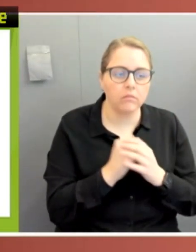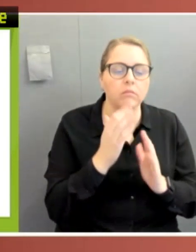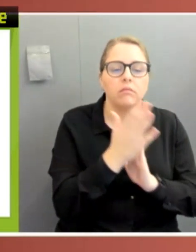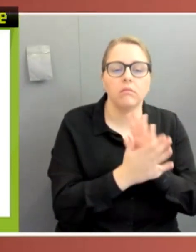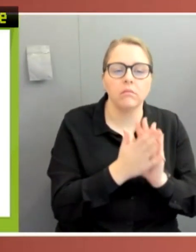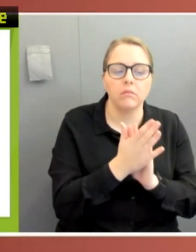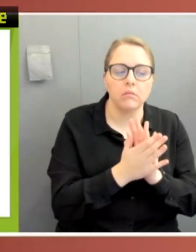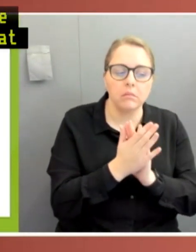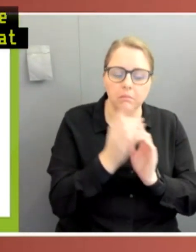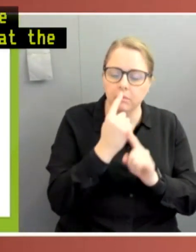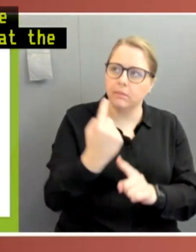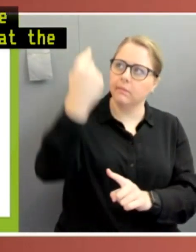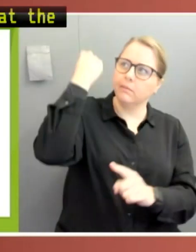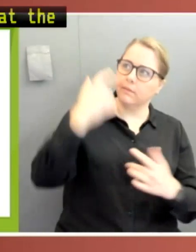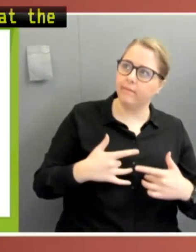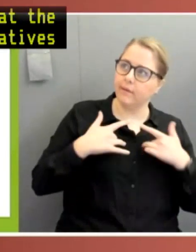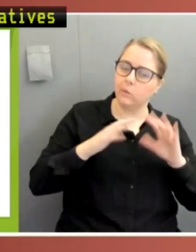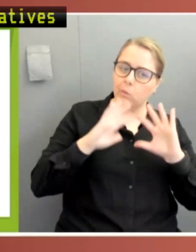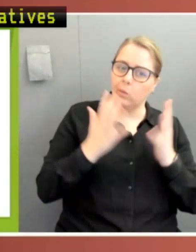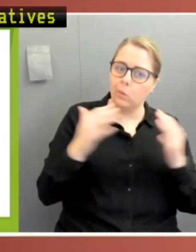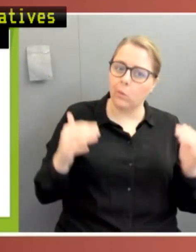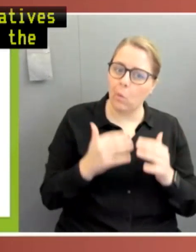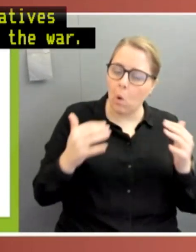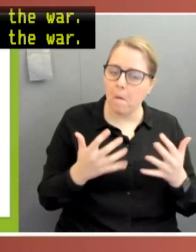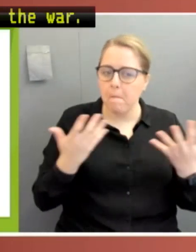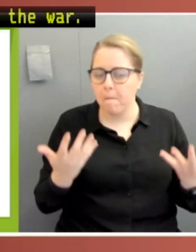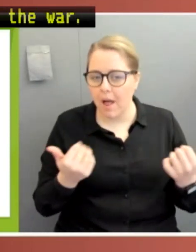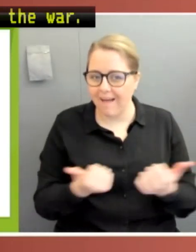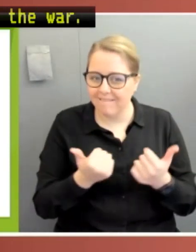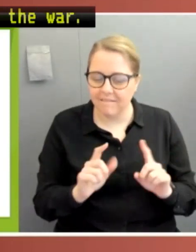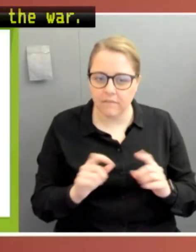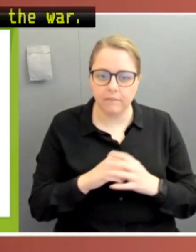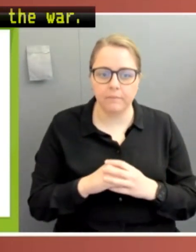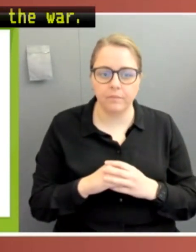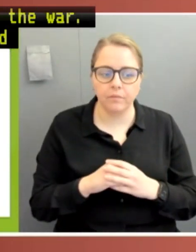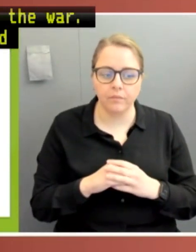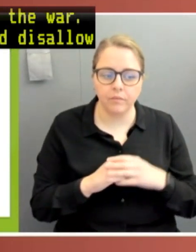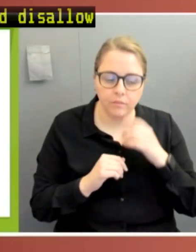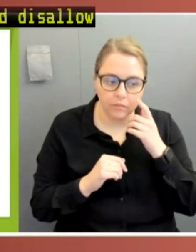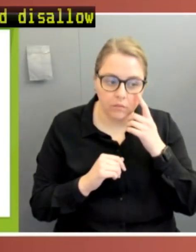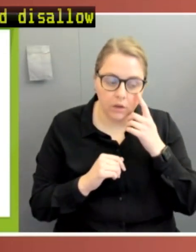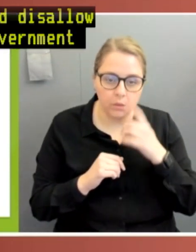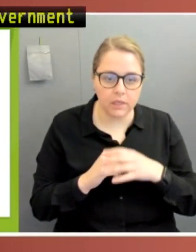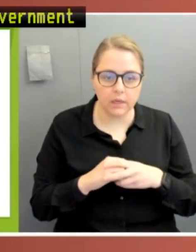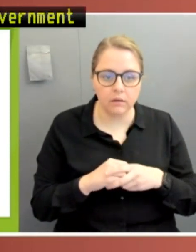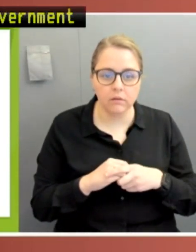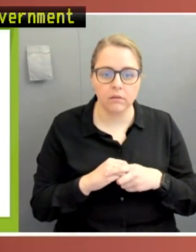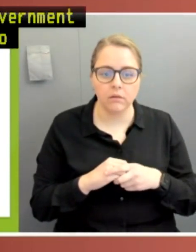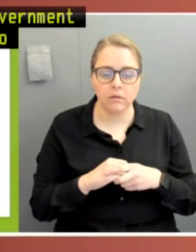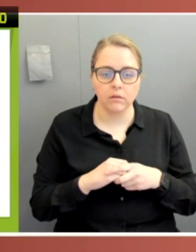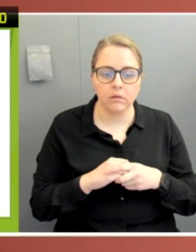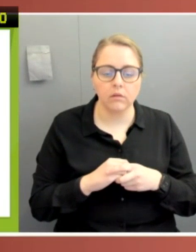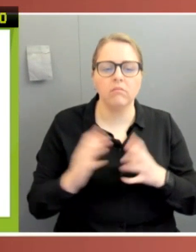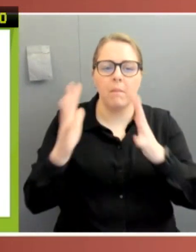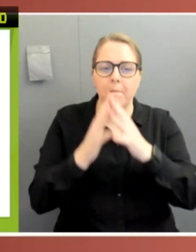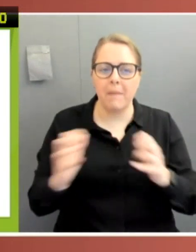the war. On occasion, Parliament did disallow regulations despite the government arguing they were needed to prosecute the war. Parliament's role was safeguarded